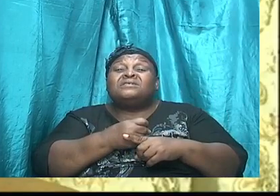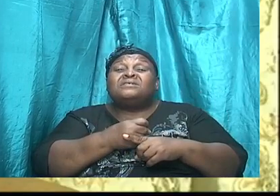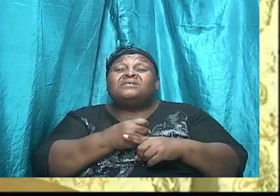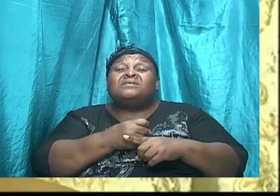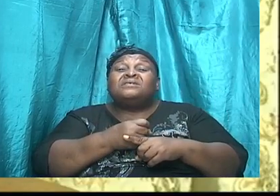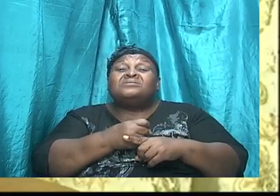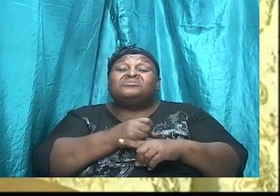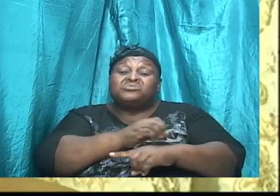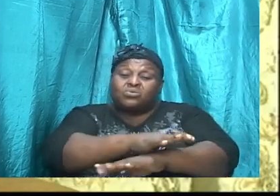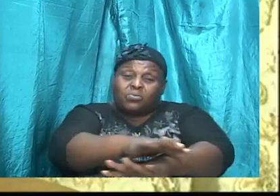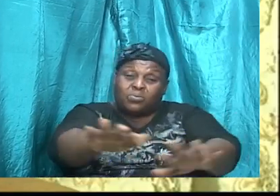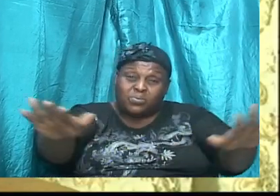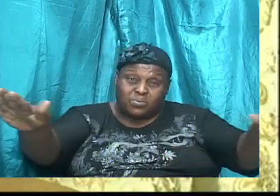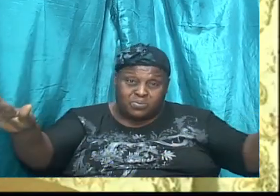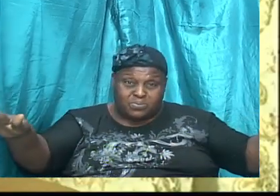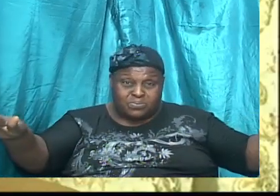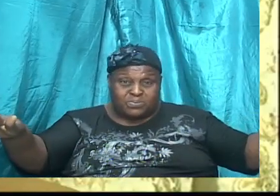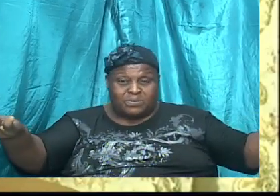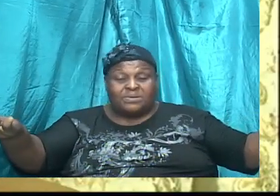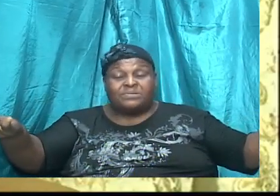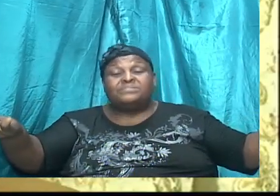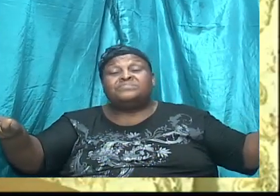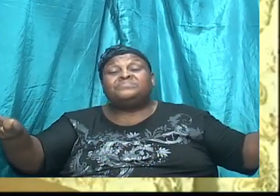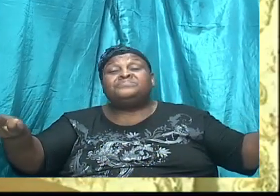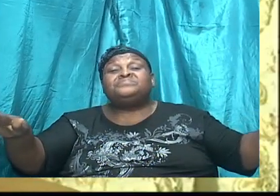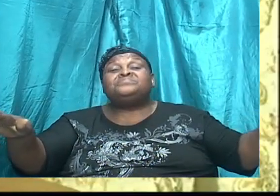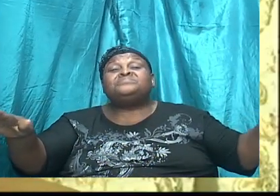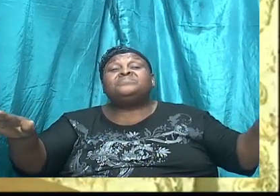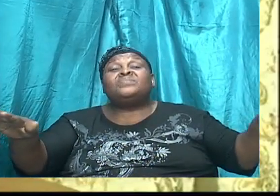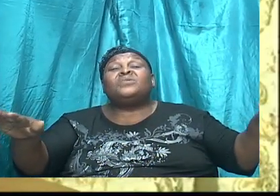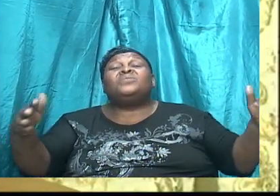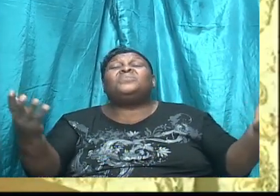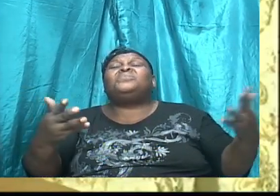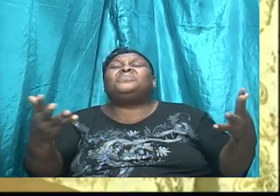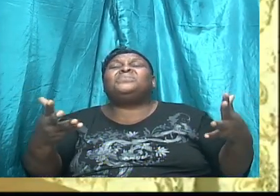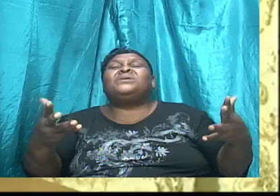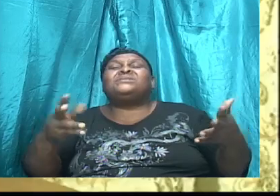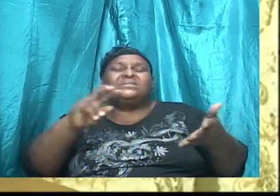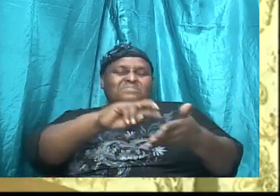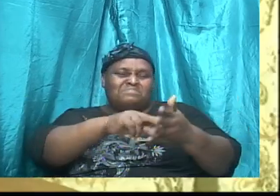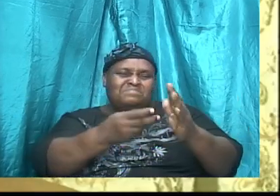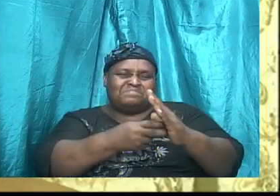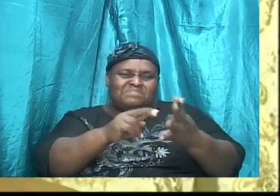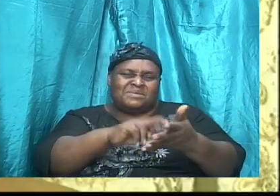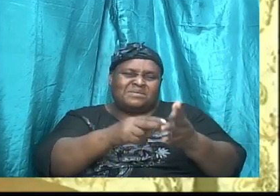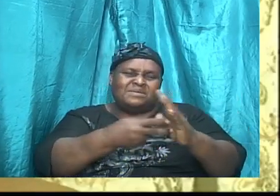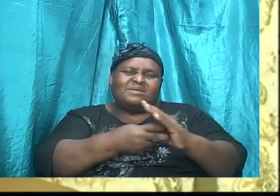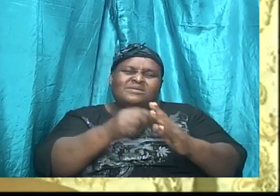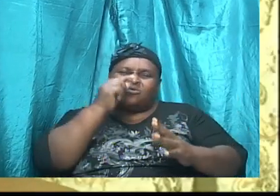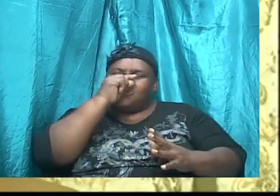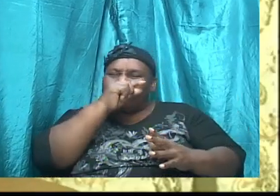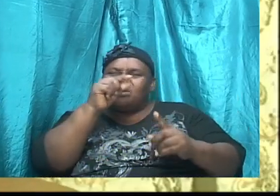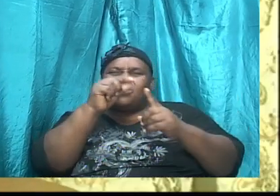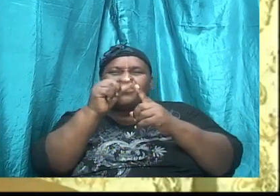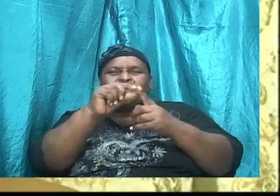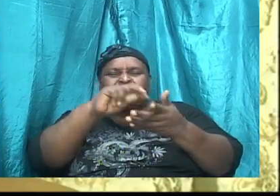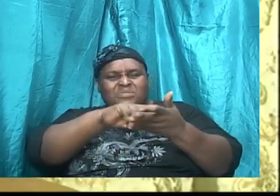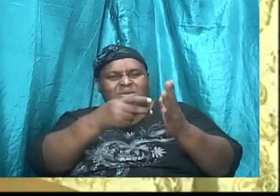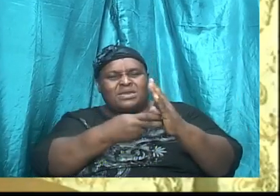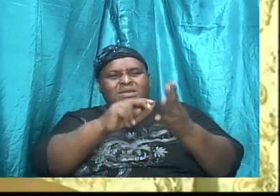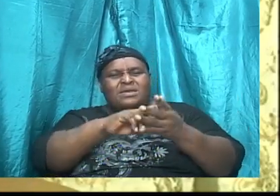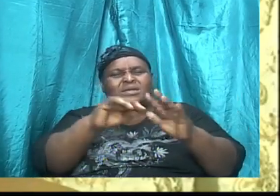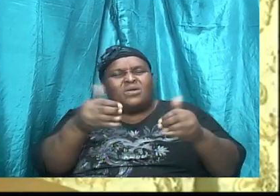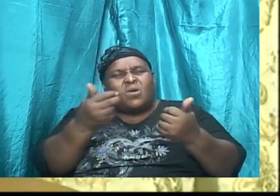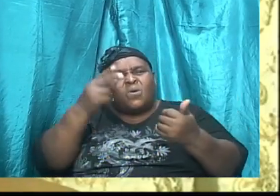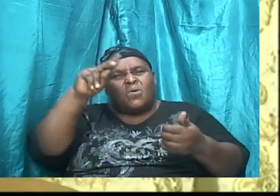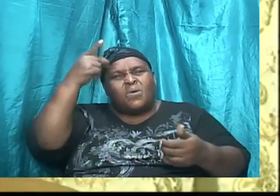white wash, right, so that is what the term mean, and now Paul used the